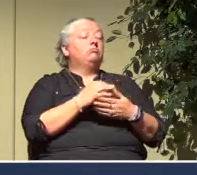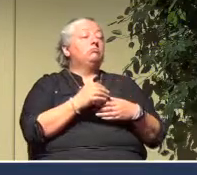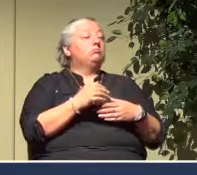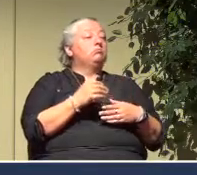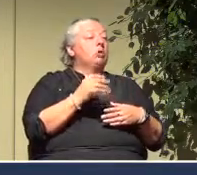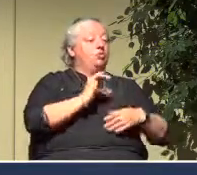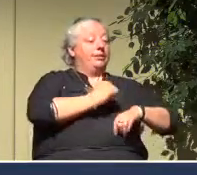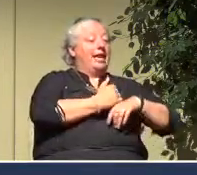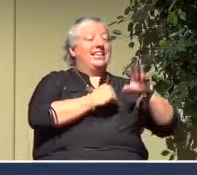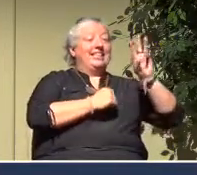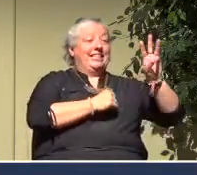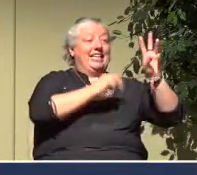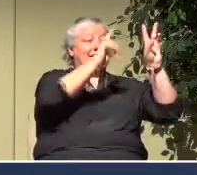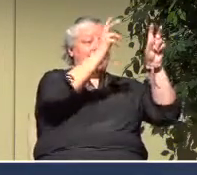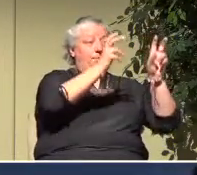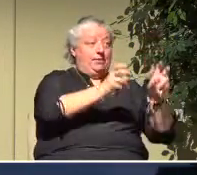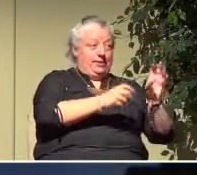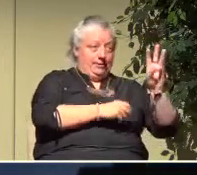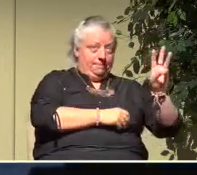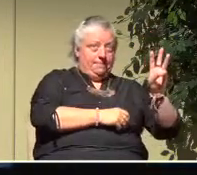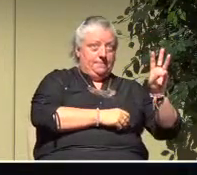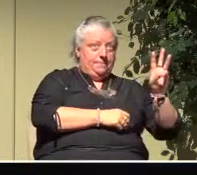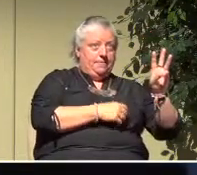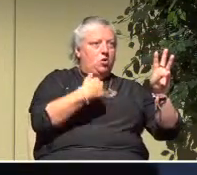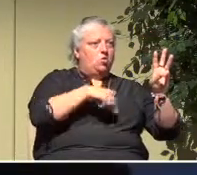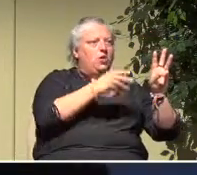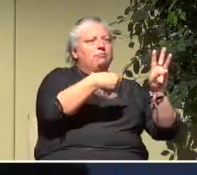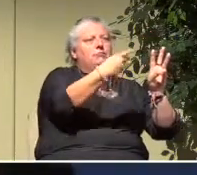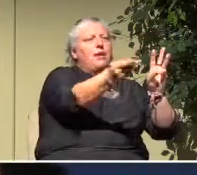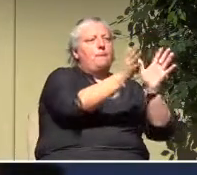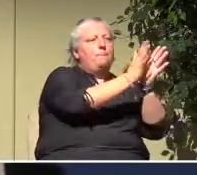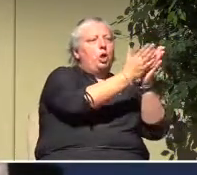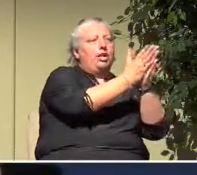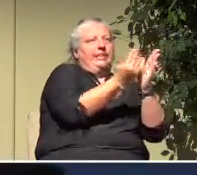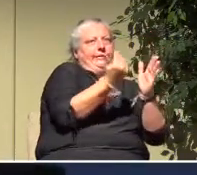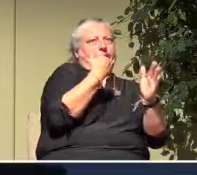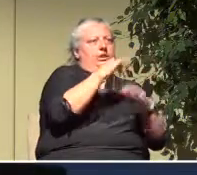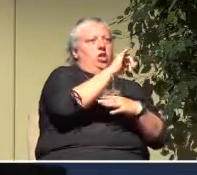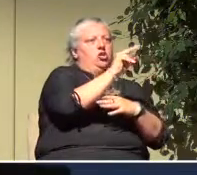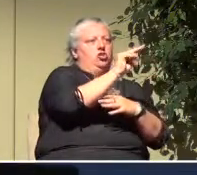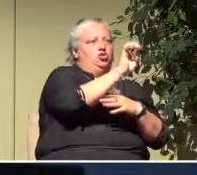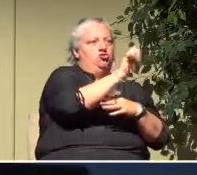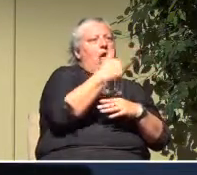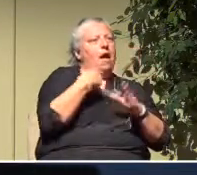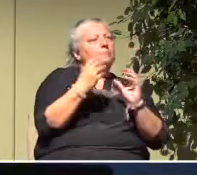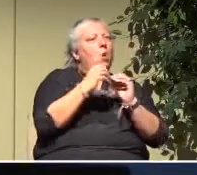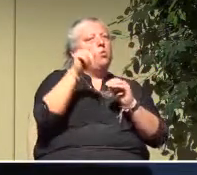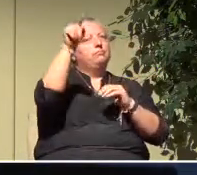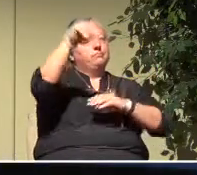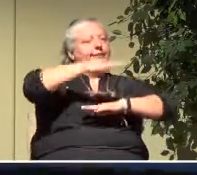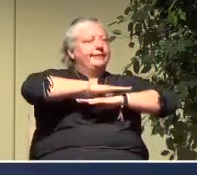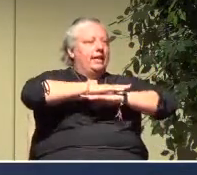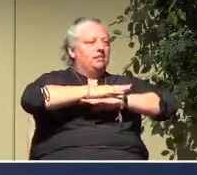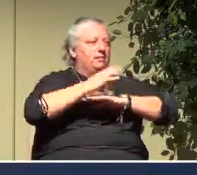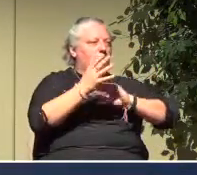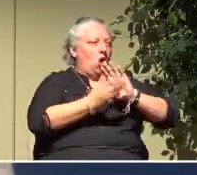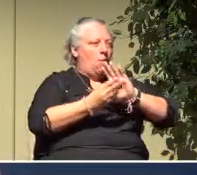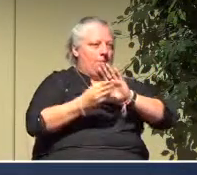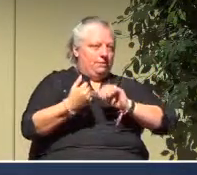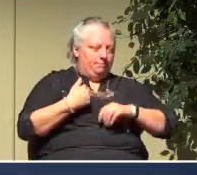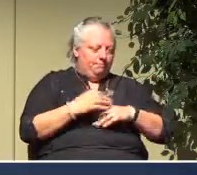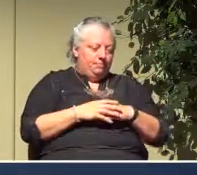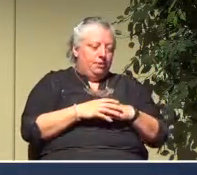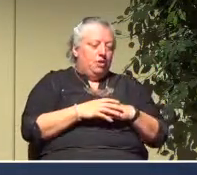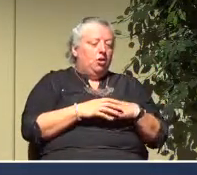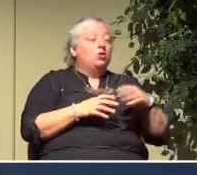that are in this booklet that we shared with you back in June. You can get some, there are still some extra copies at the